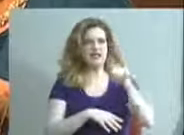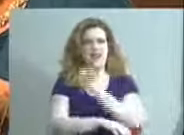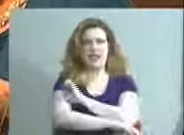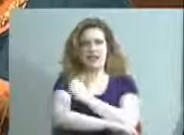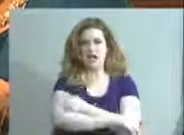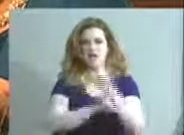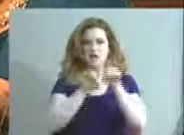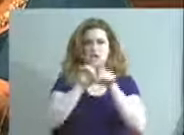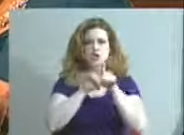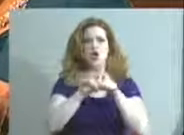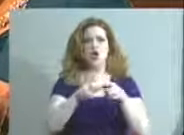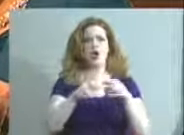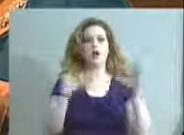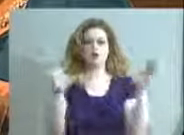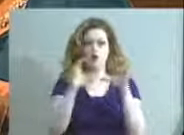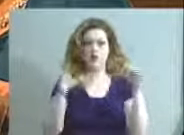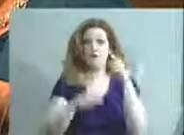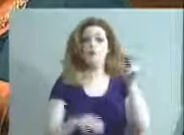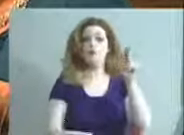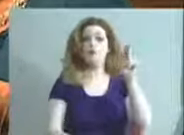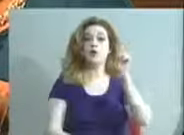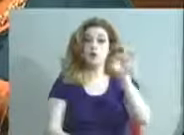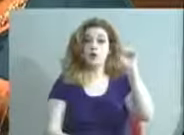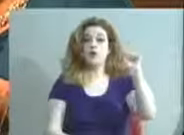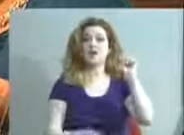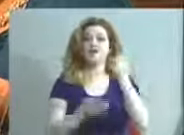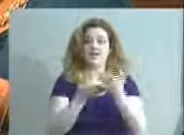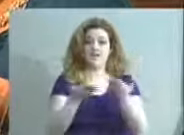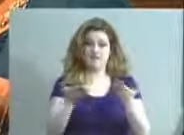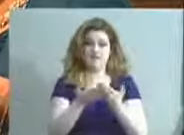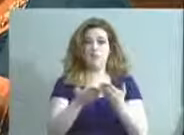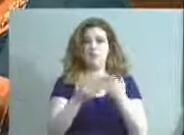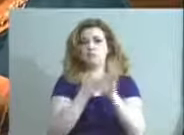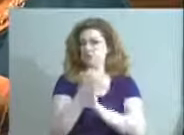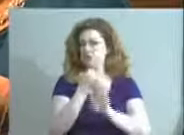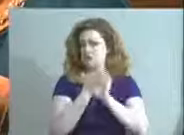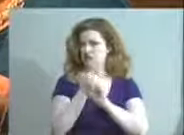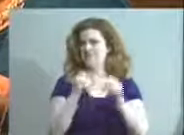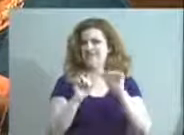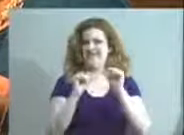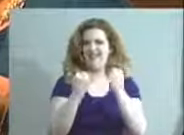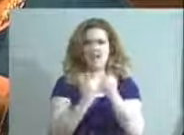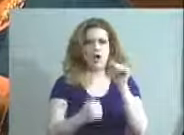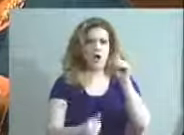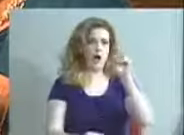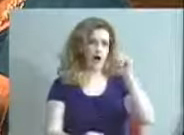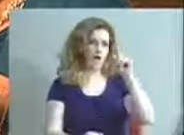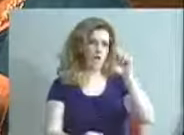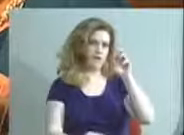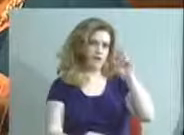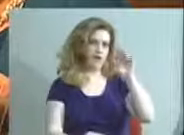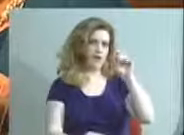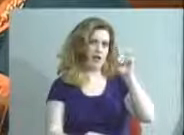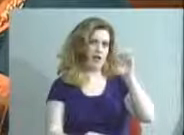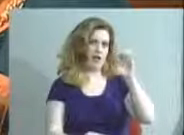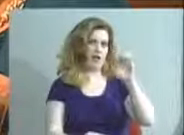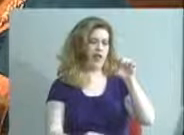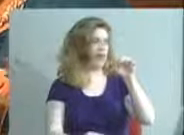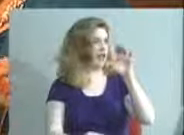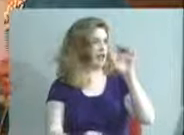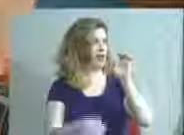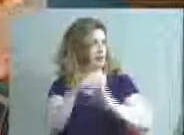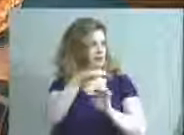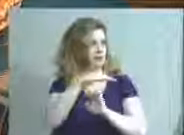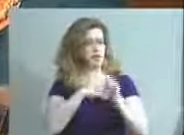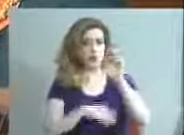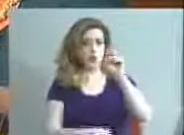certification from the U.S. Environmental Protection Agency. Auburndale Elementary, Bowen Elementary, Corridge